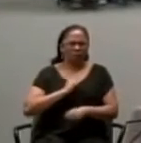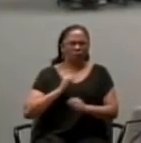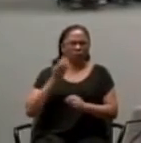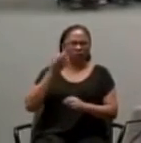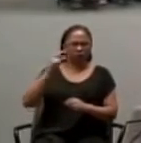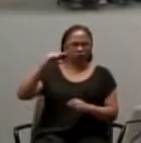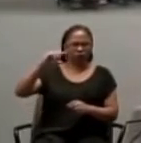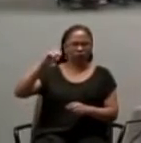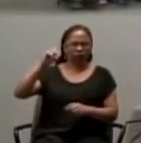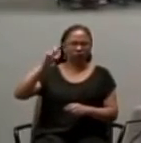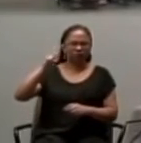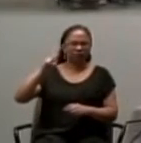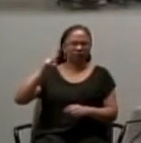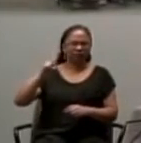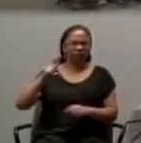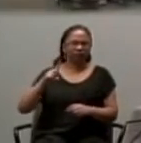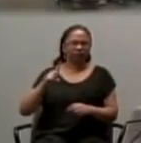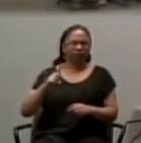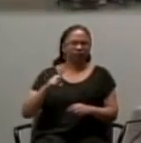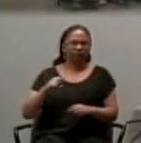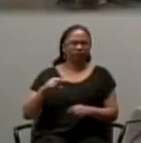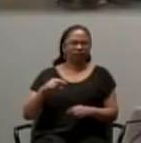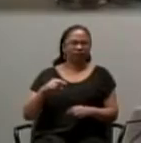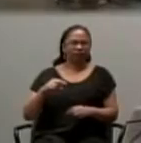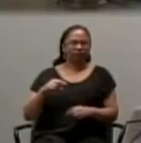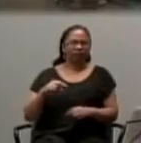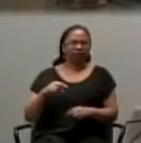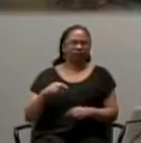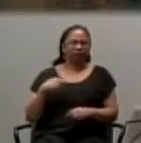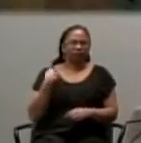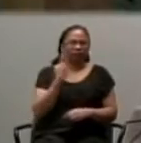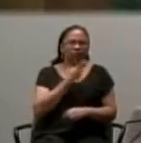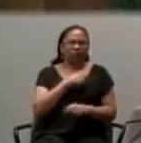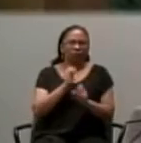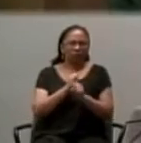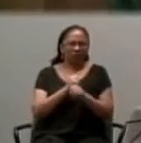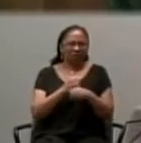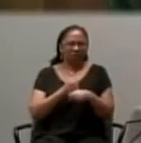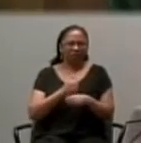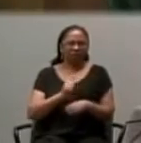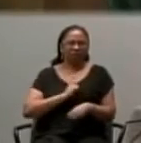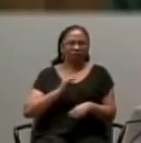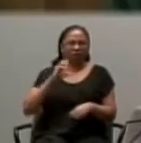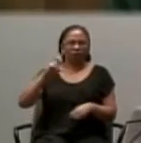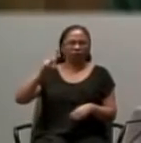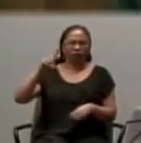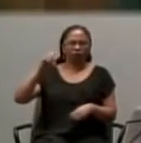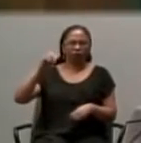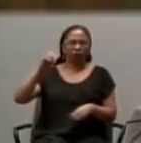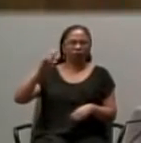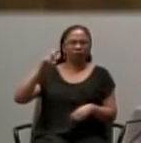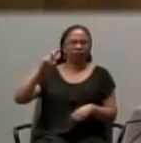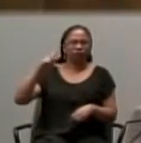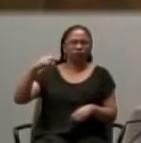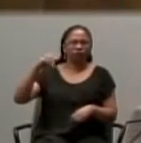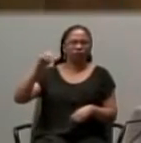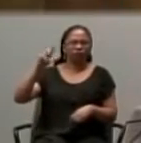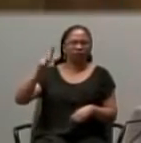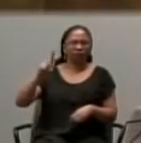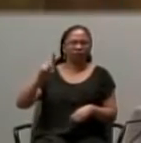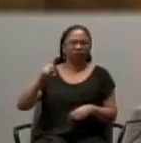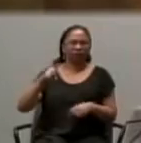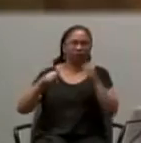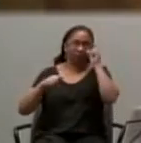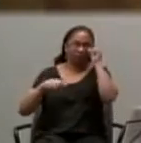Called humanism? Is it one created by us? Called self-gratification? Is it one created by us?